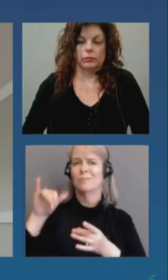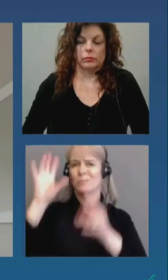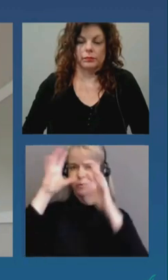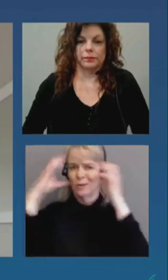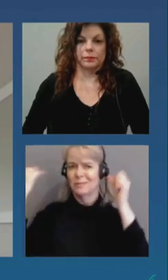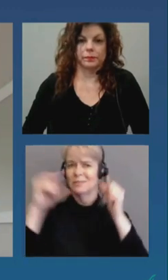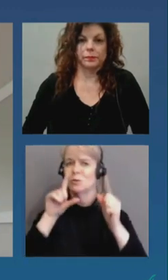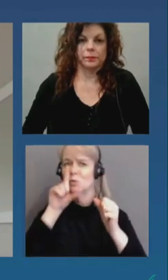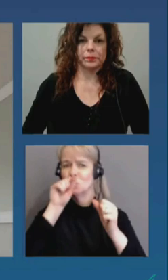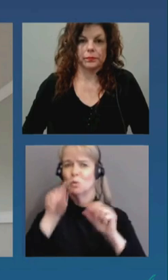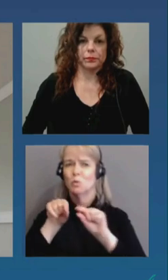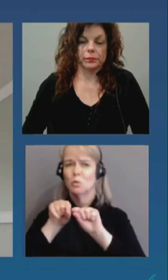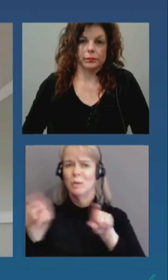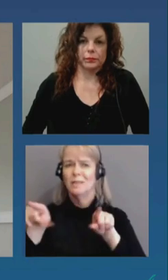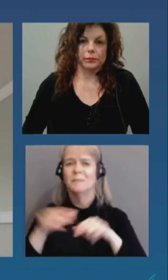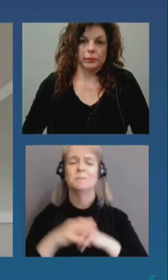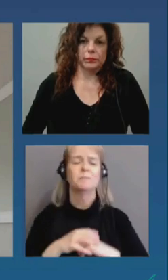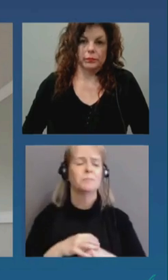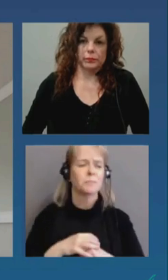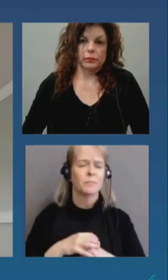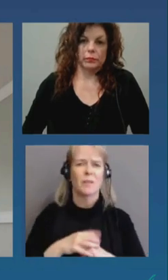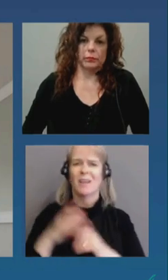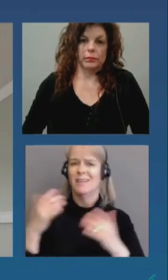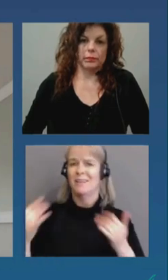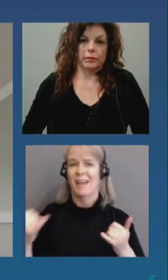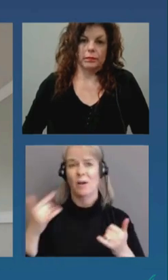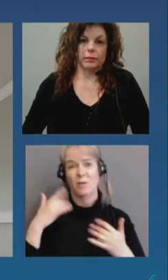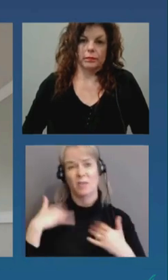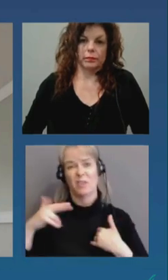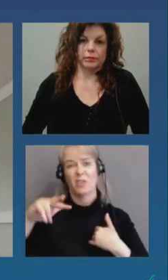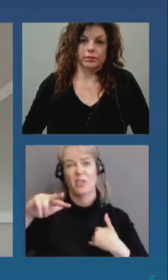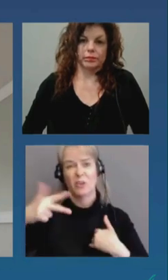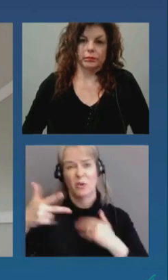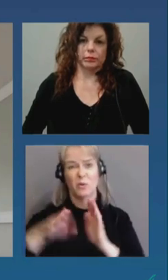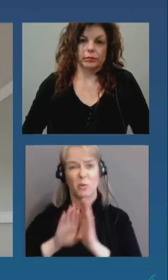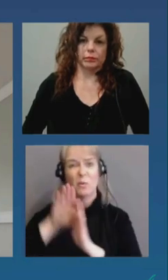looking like this third wave is looking like uh unracialized populations in our city